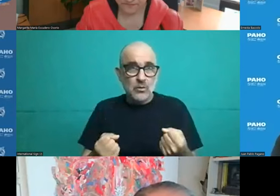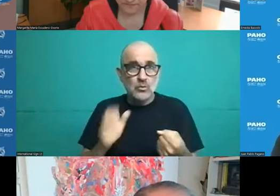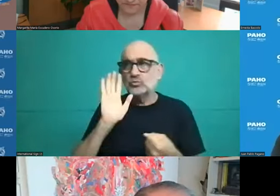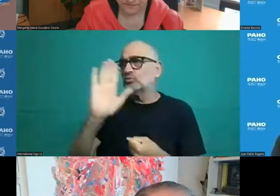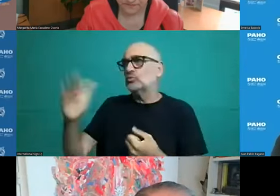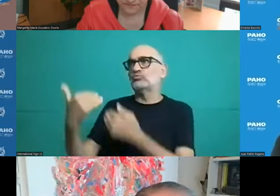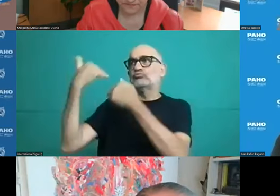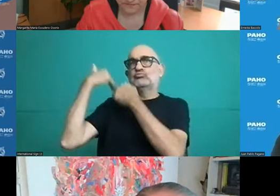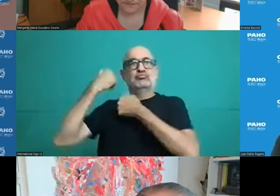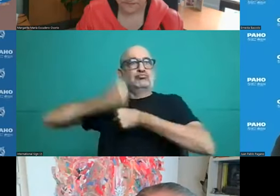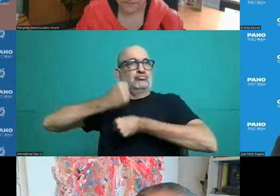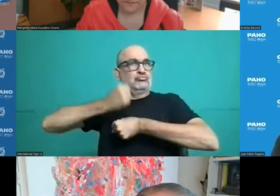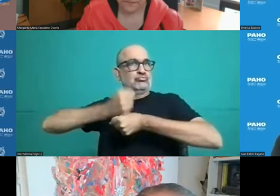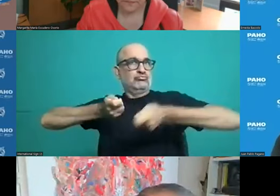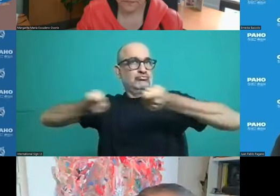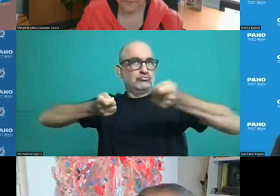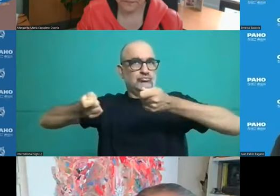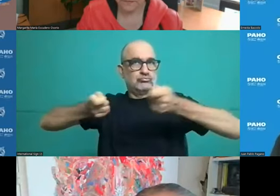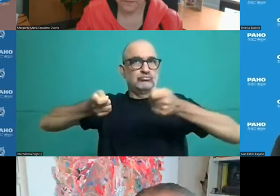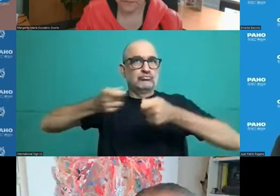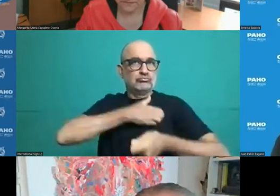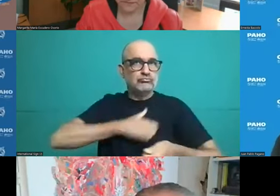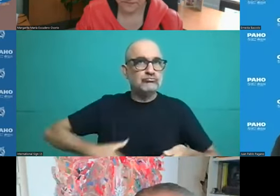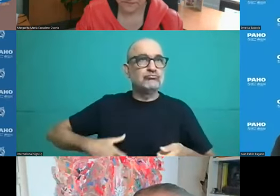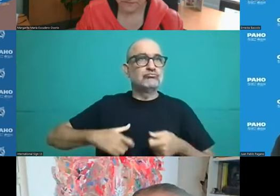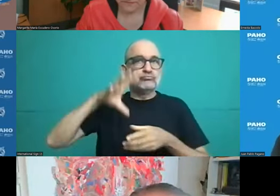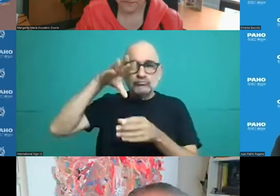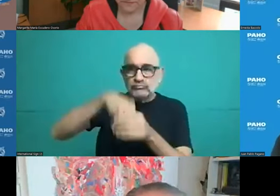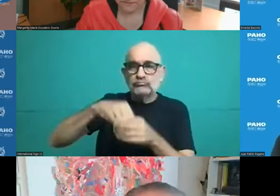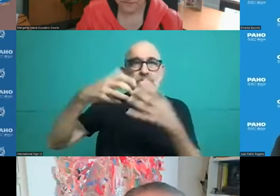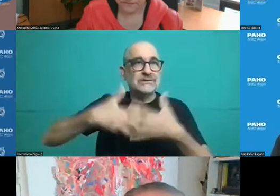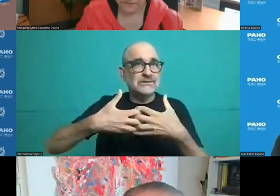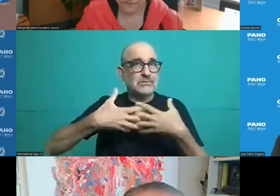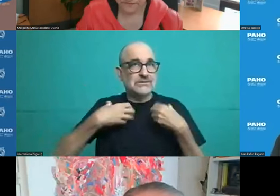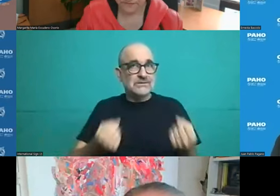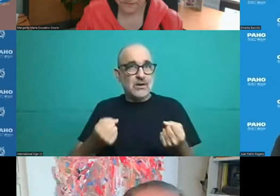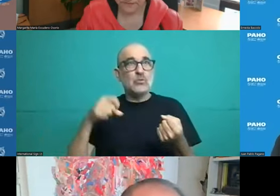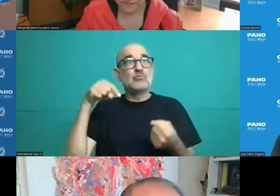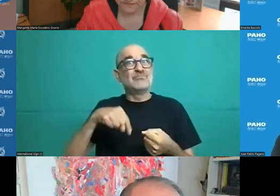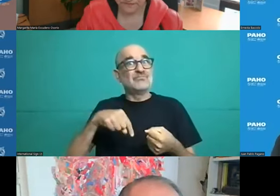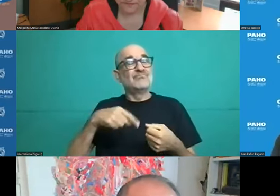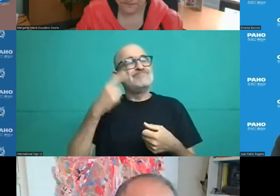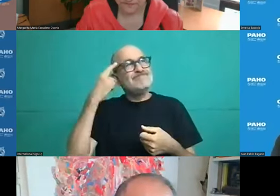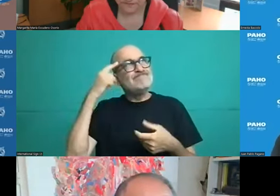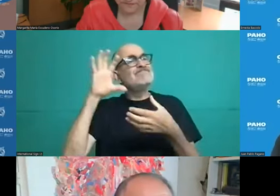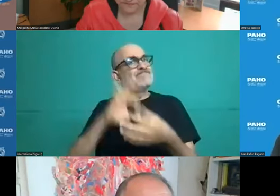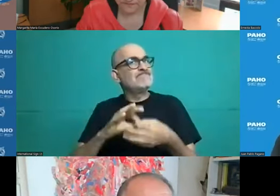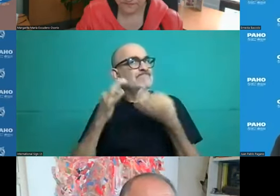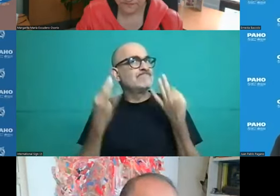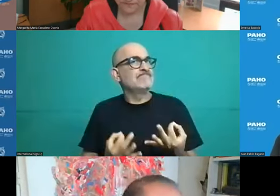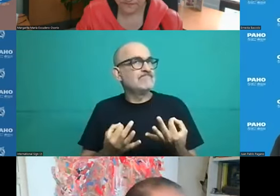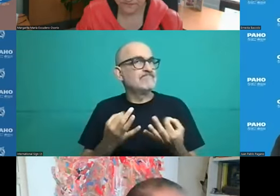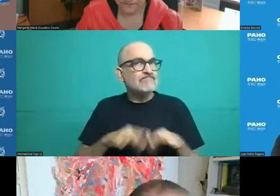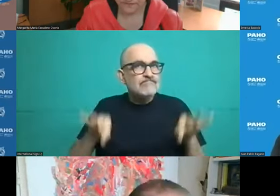health system governance roles. For this reason, today we will be discussing